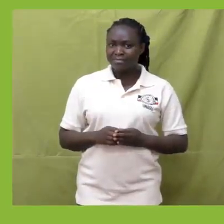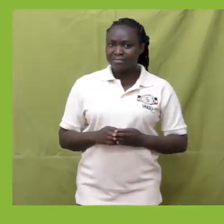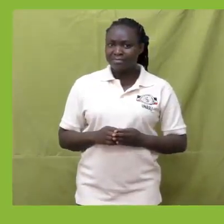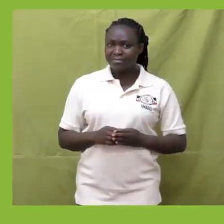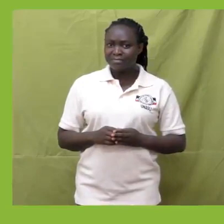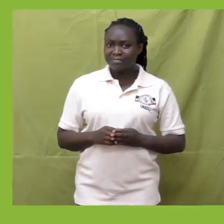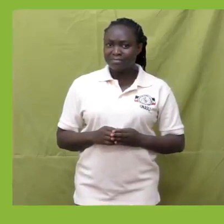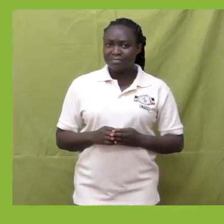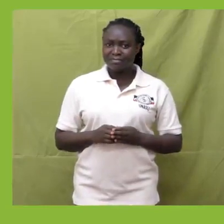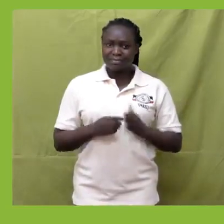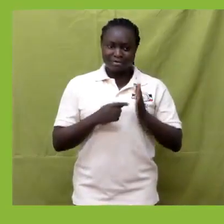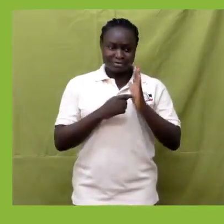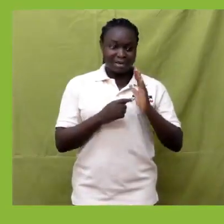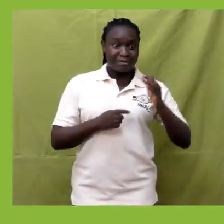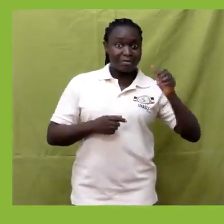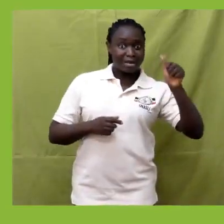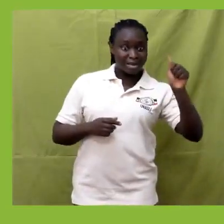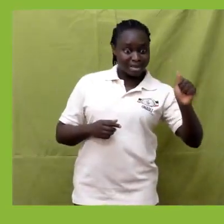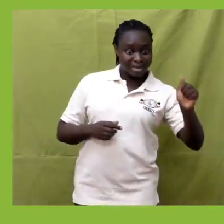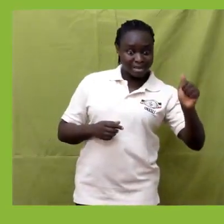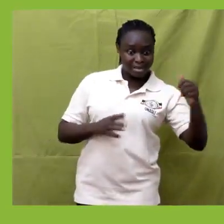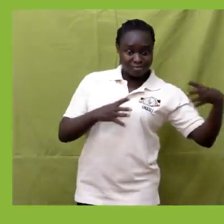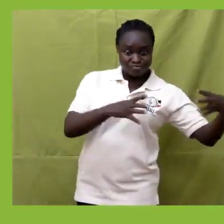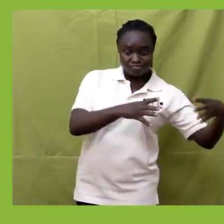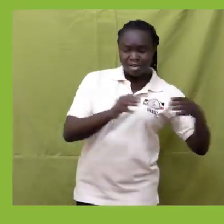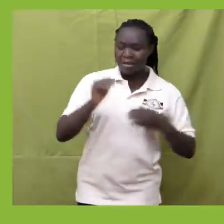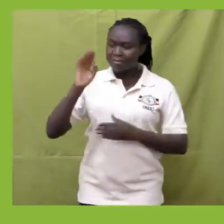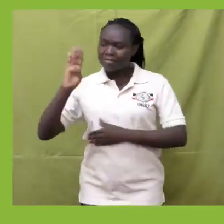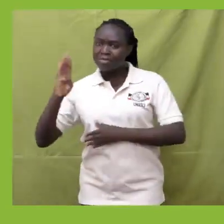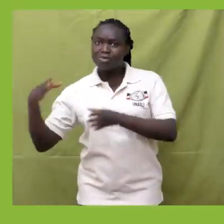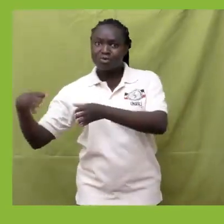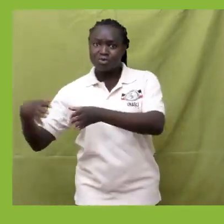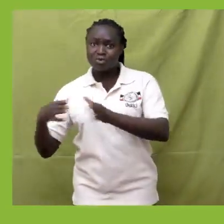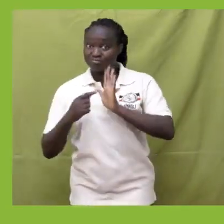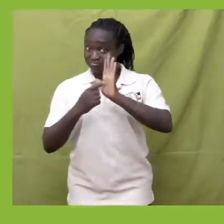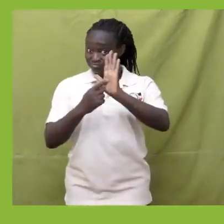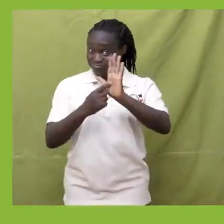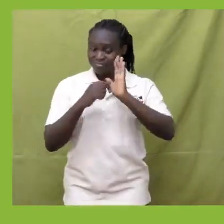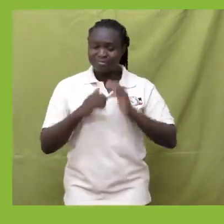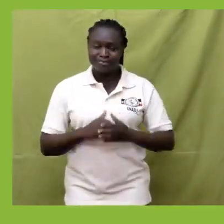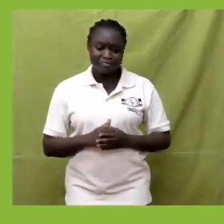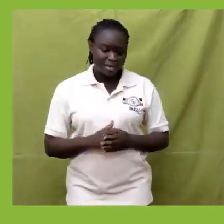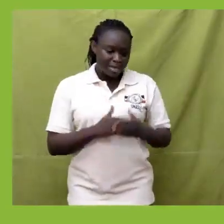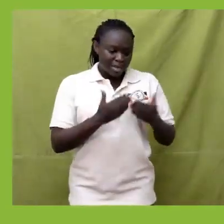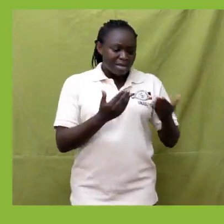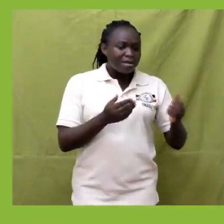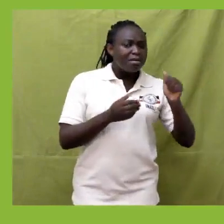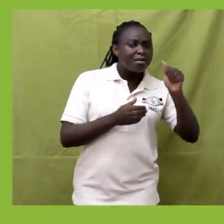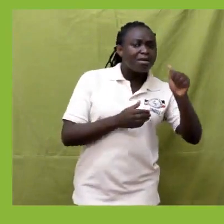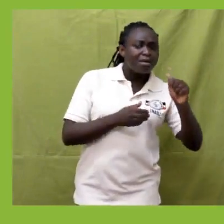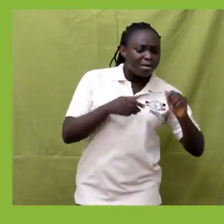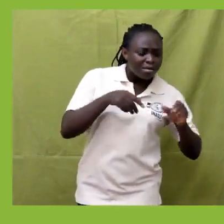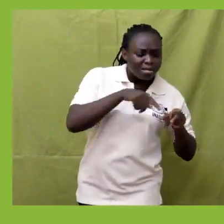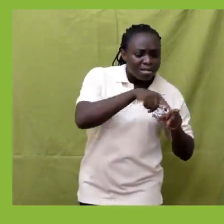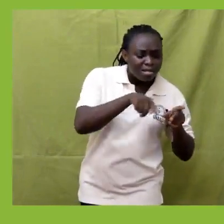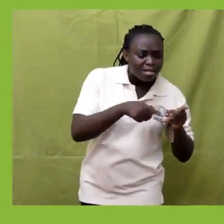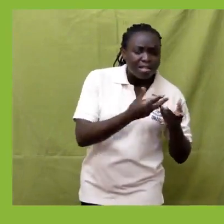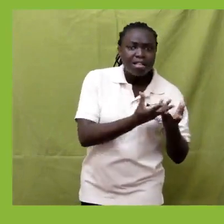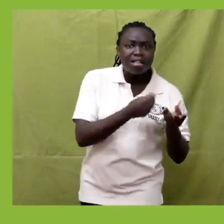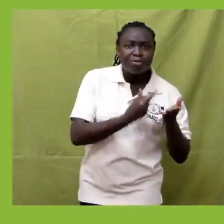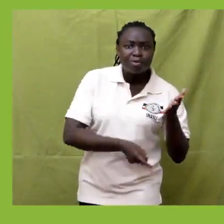set A and set B. Set The members in set A are